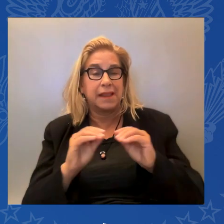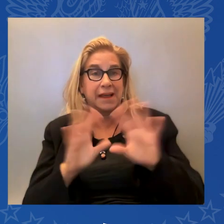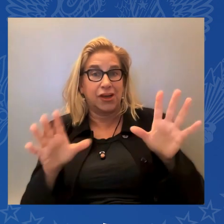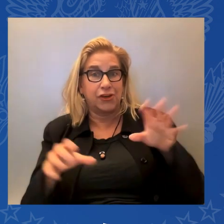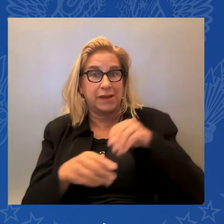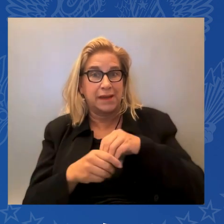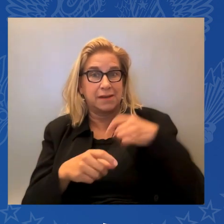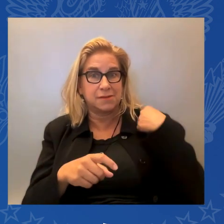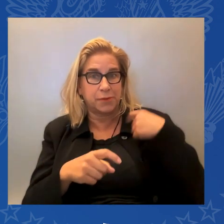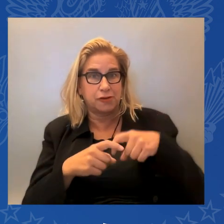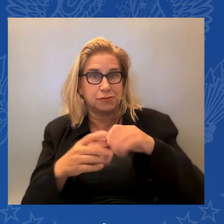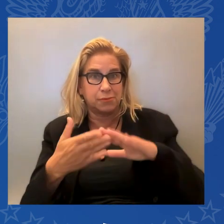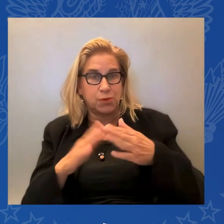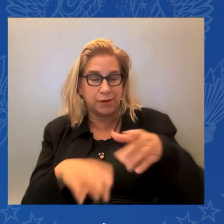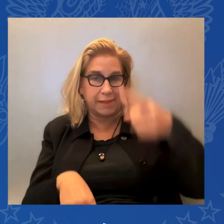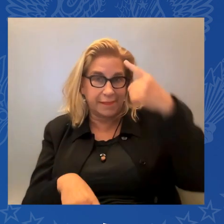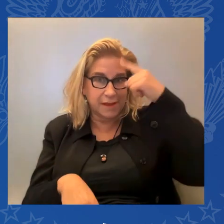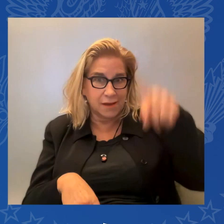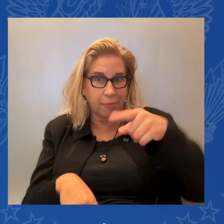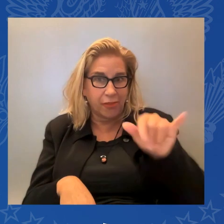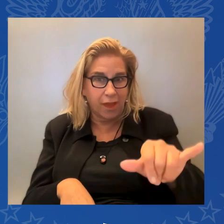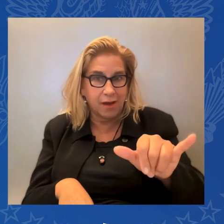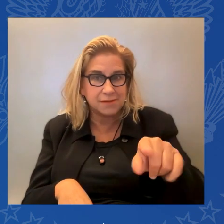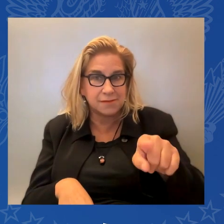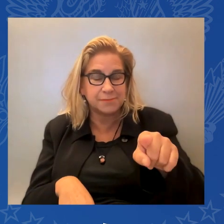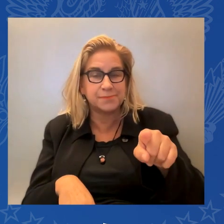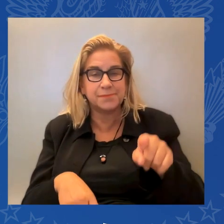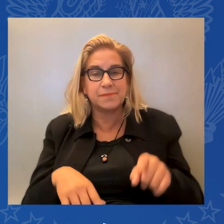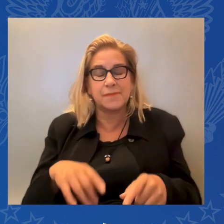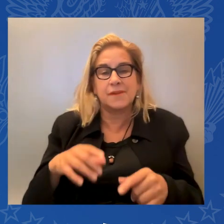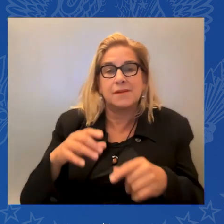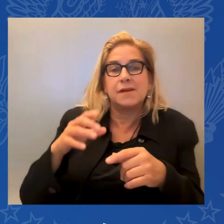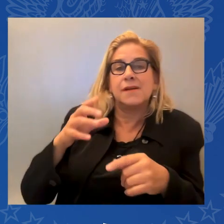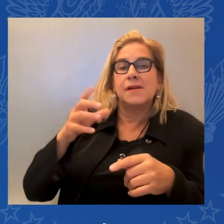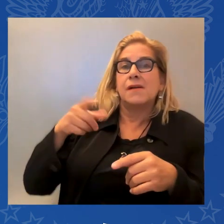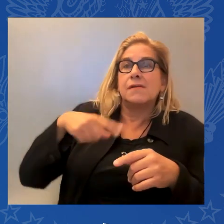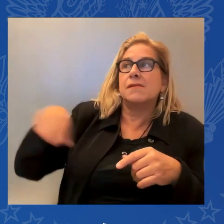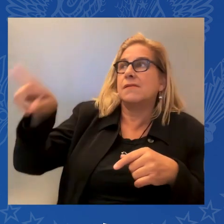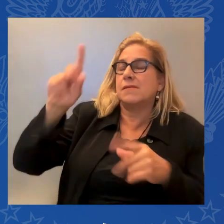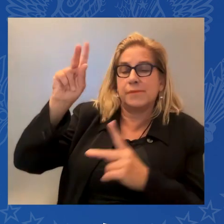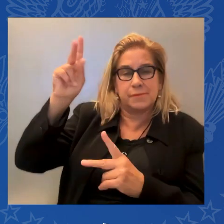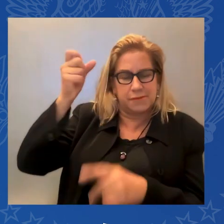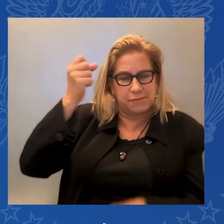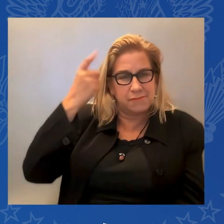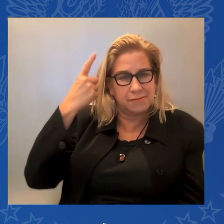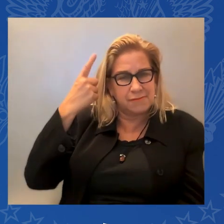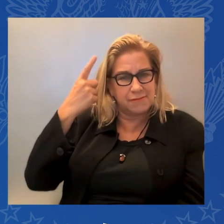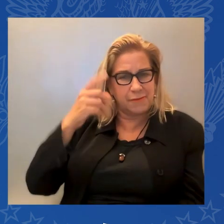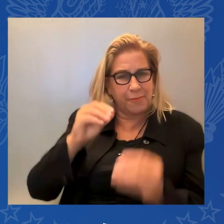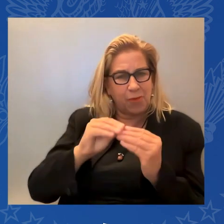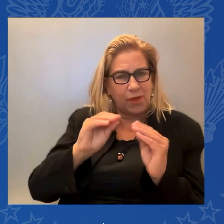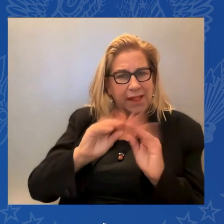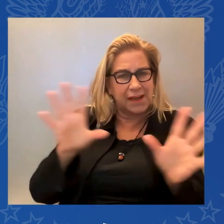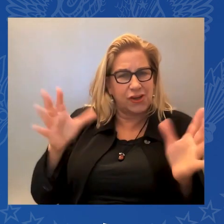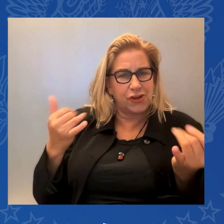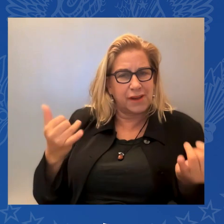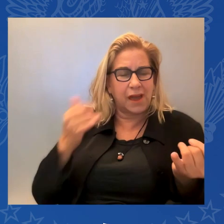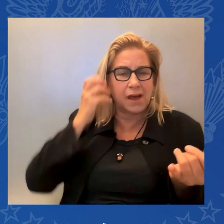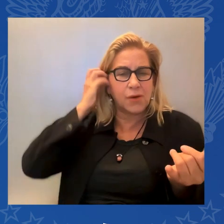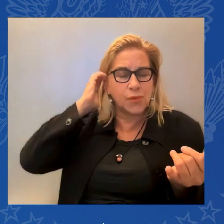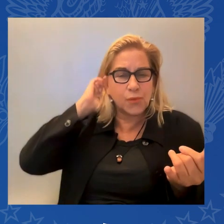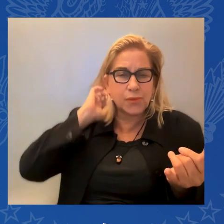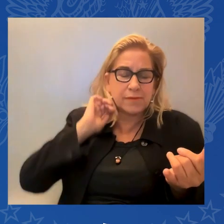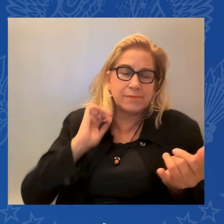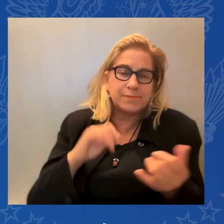courage and character that reflects who we are as a nation — a great nation — because we are a good